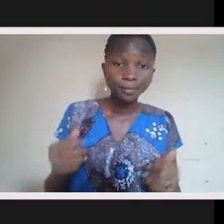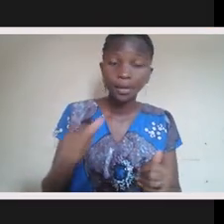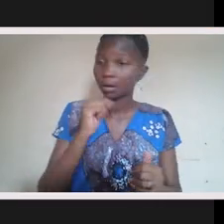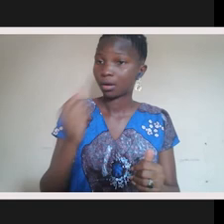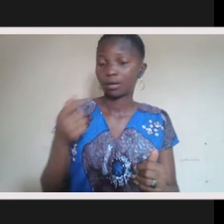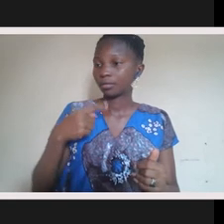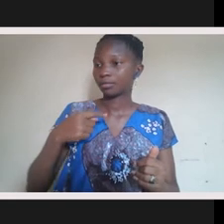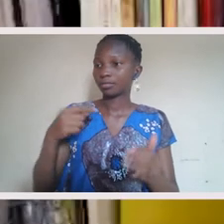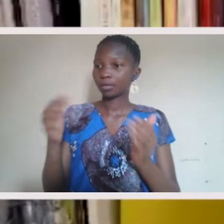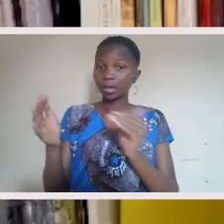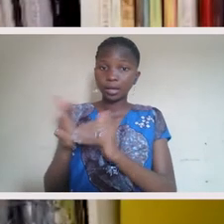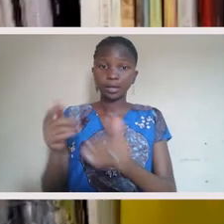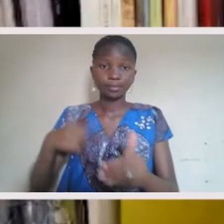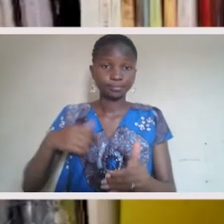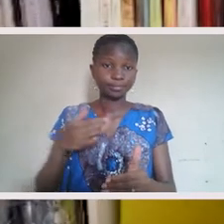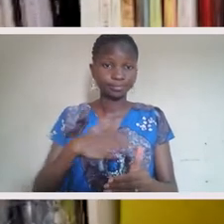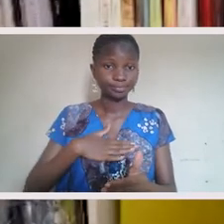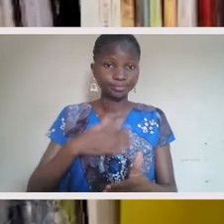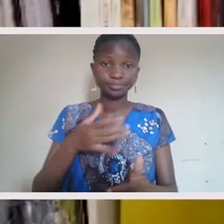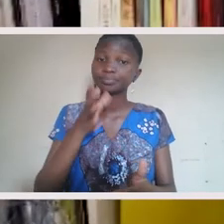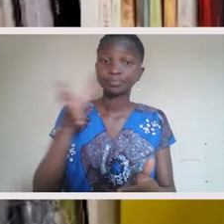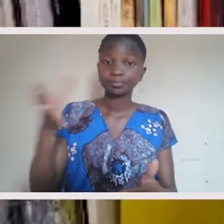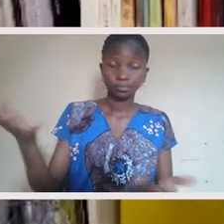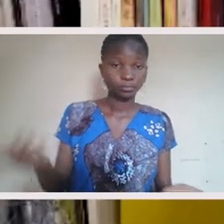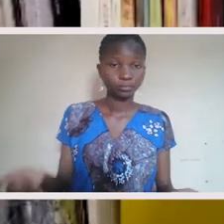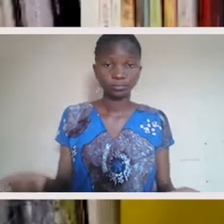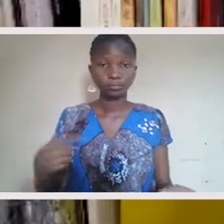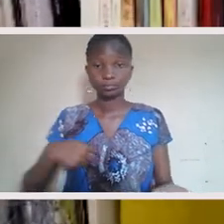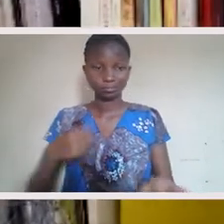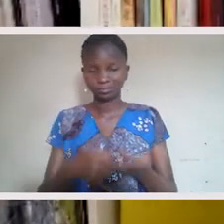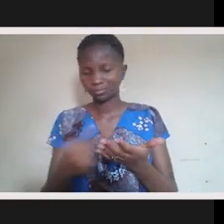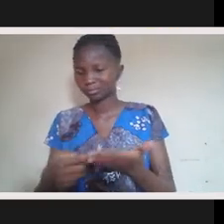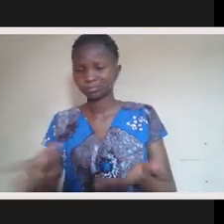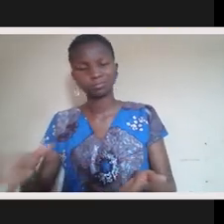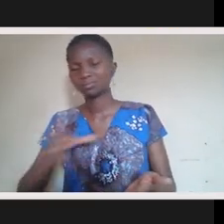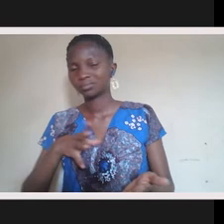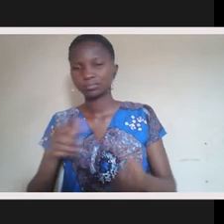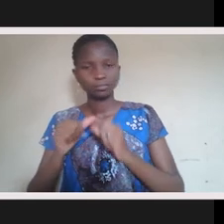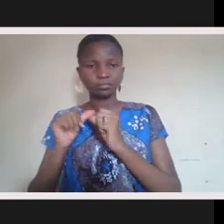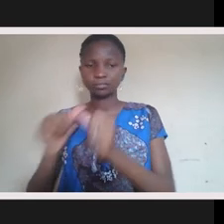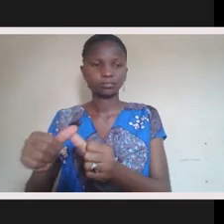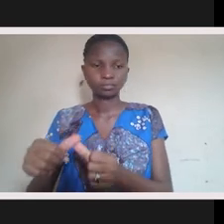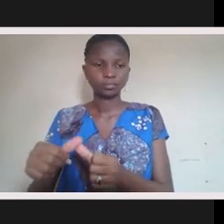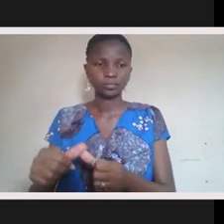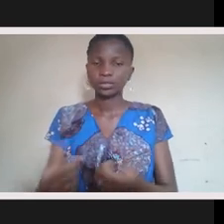know, you don't have to tune in. You don't have to tune in. I'm sorry. I'm not even speaking to you. Right.